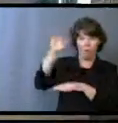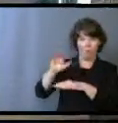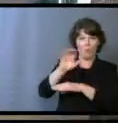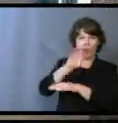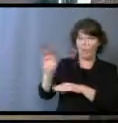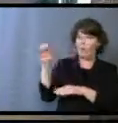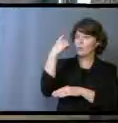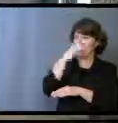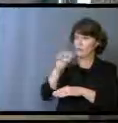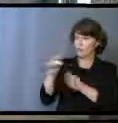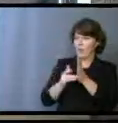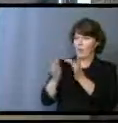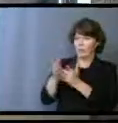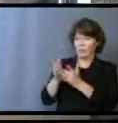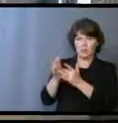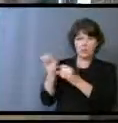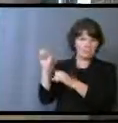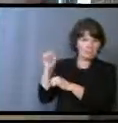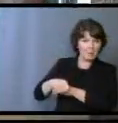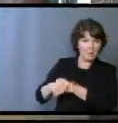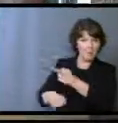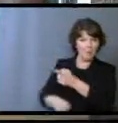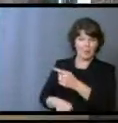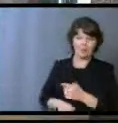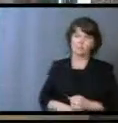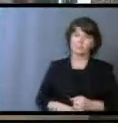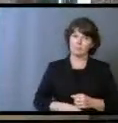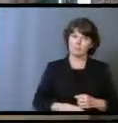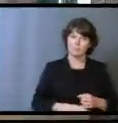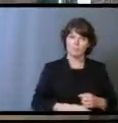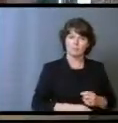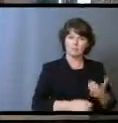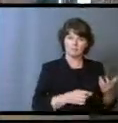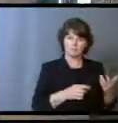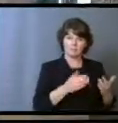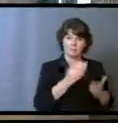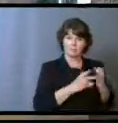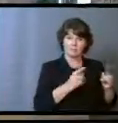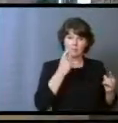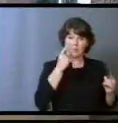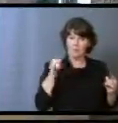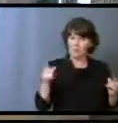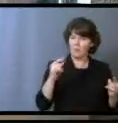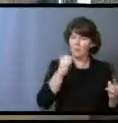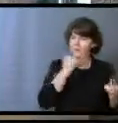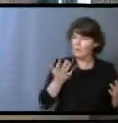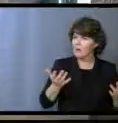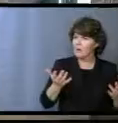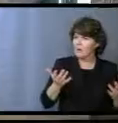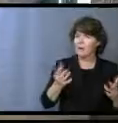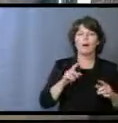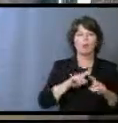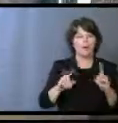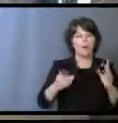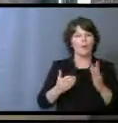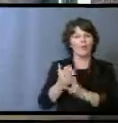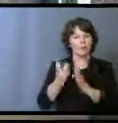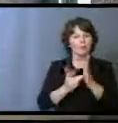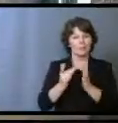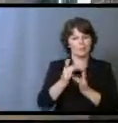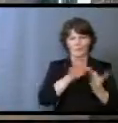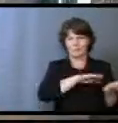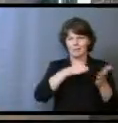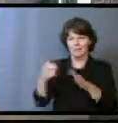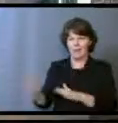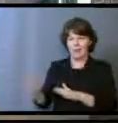been defeated. Apparently, in the minds of many, something had gone horribly wrong. But by his death, Jesus